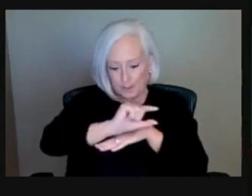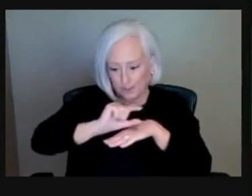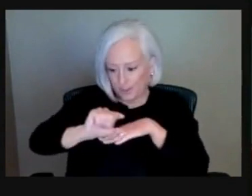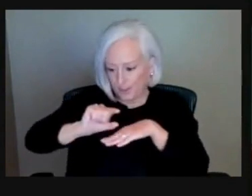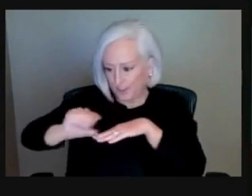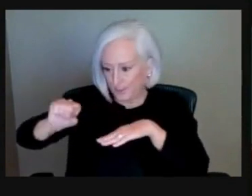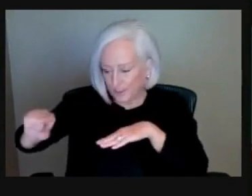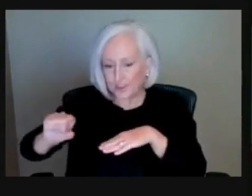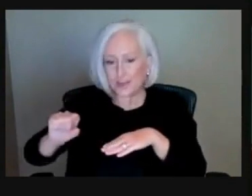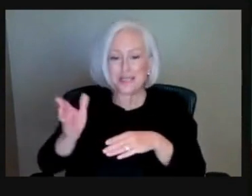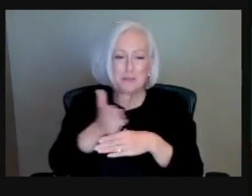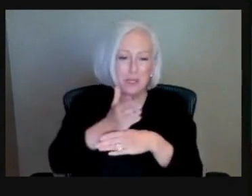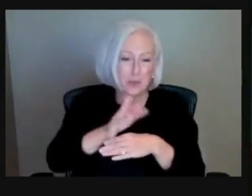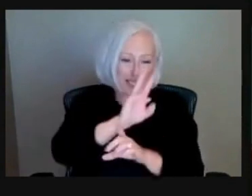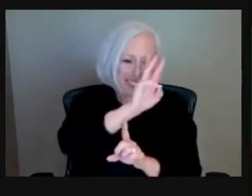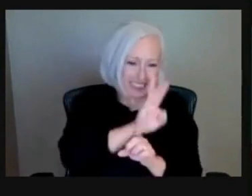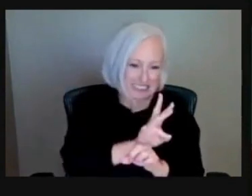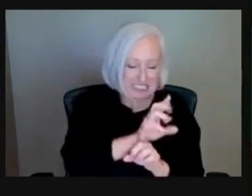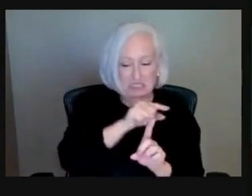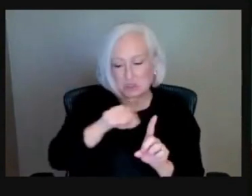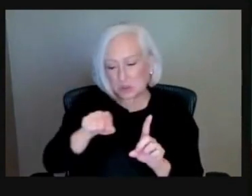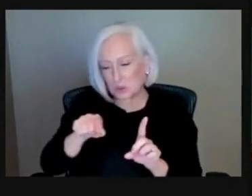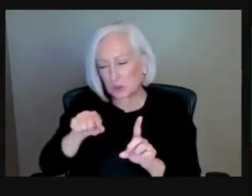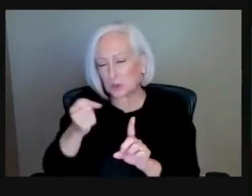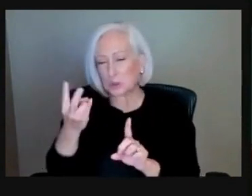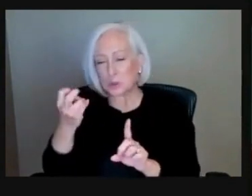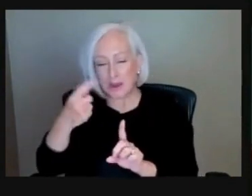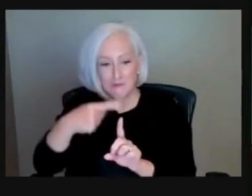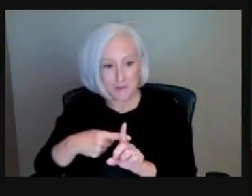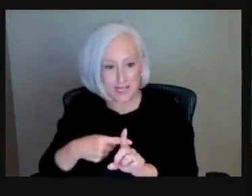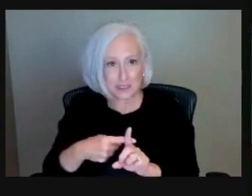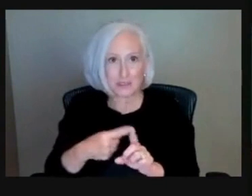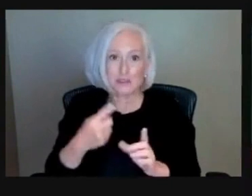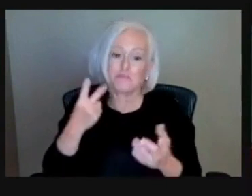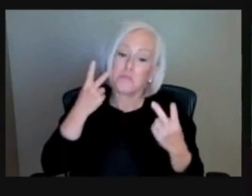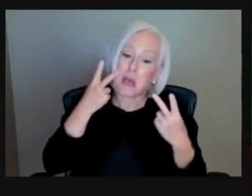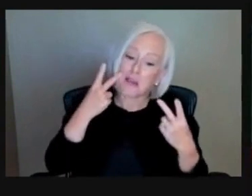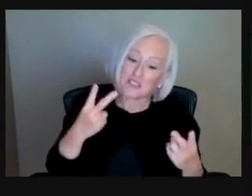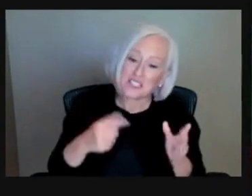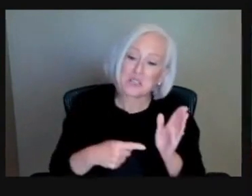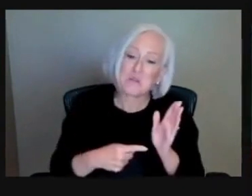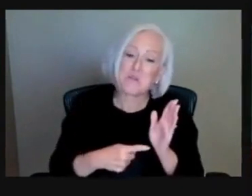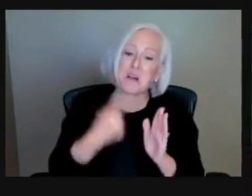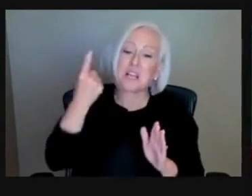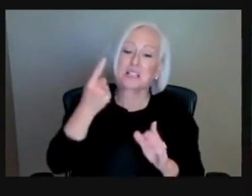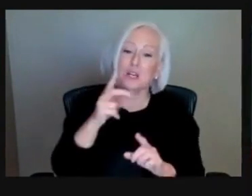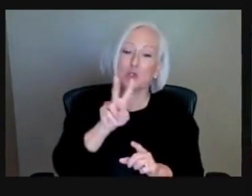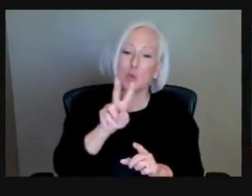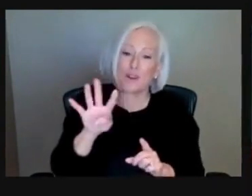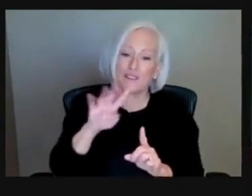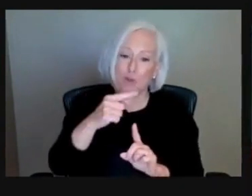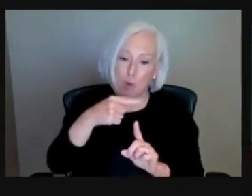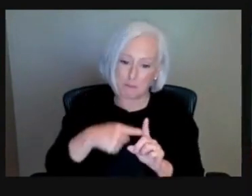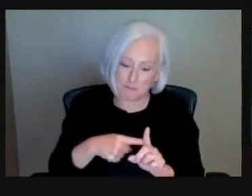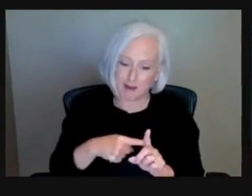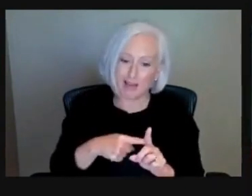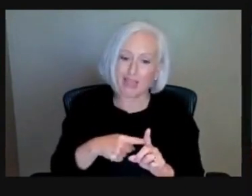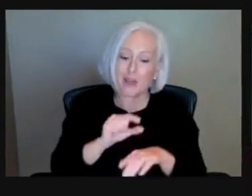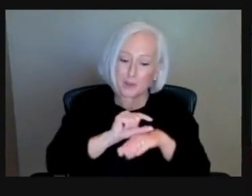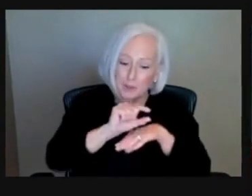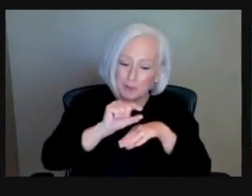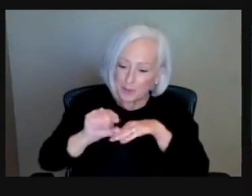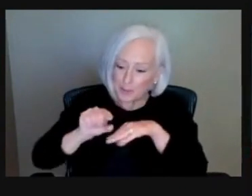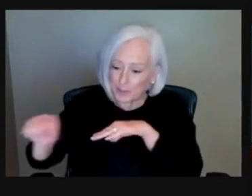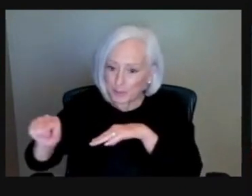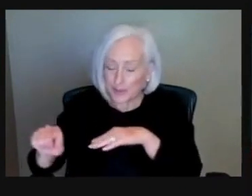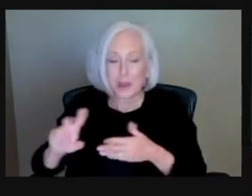I've even seen some for 24 months, which is a pretty large amount of time. But this is increasing your regular